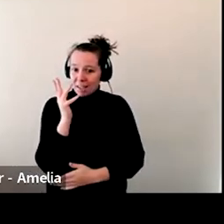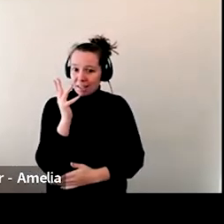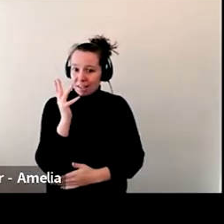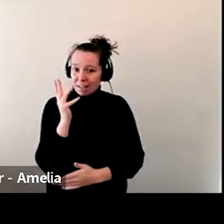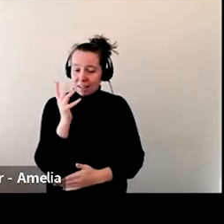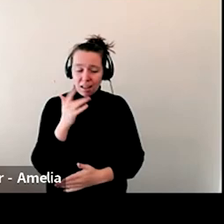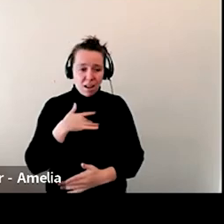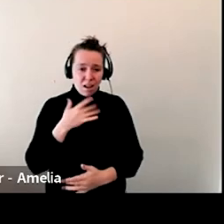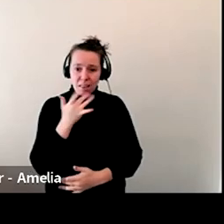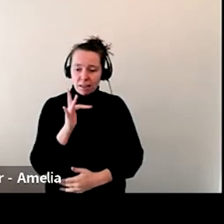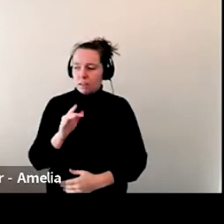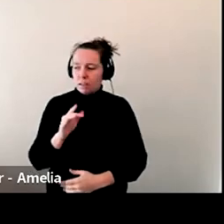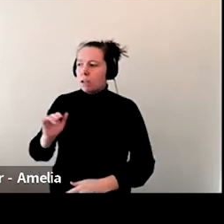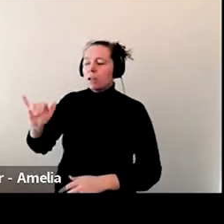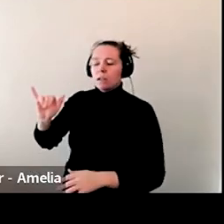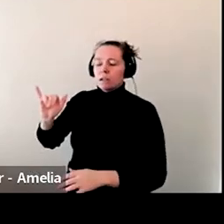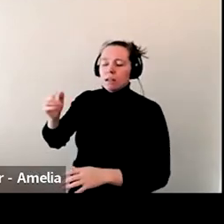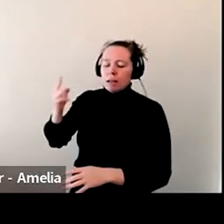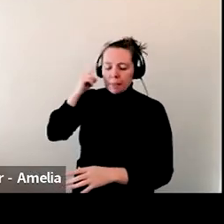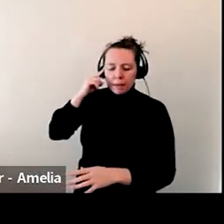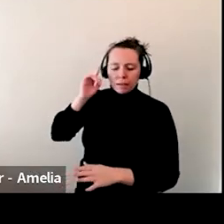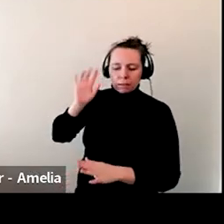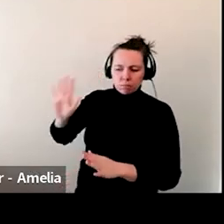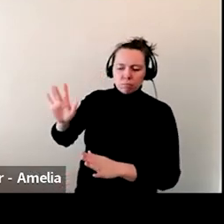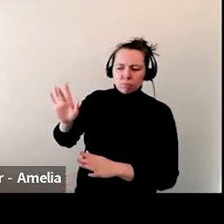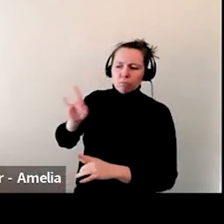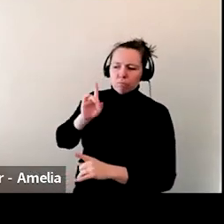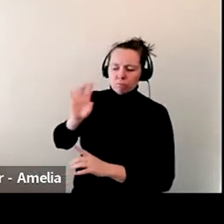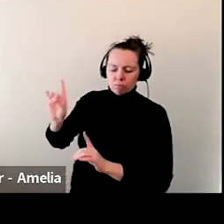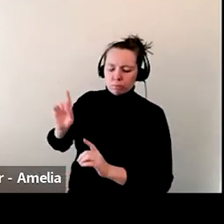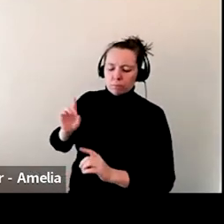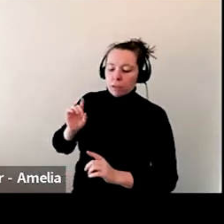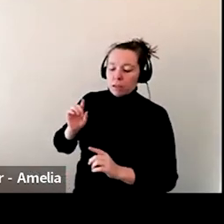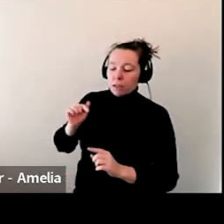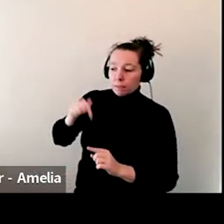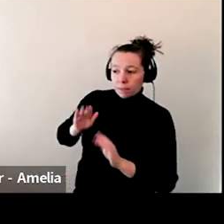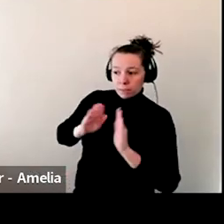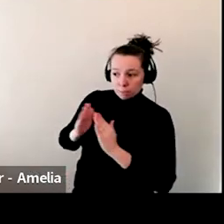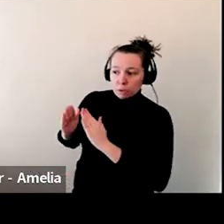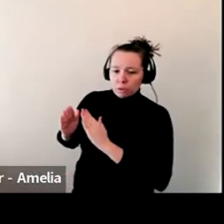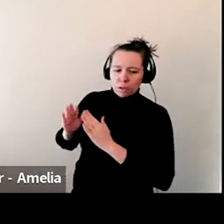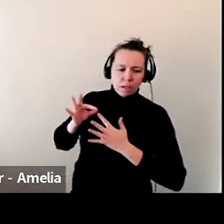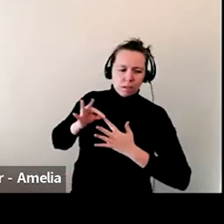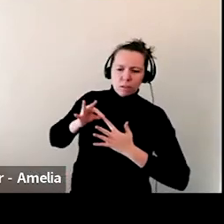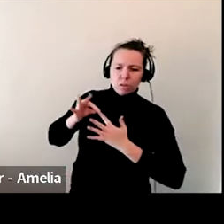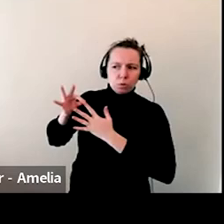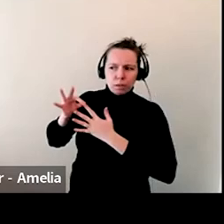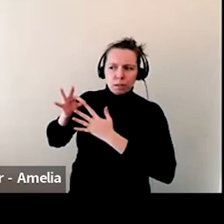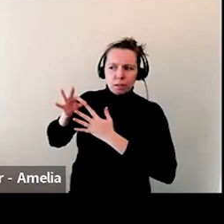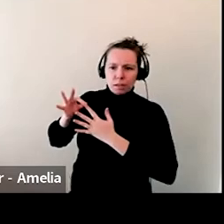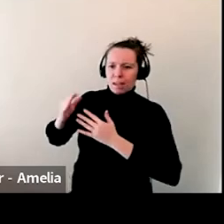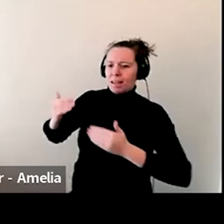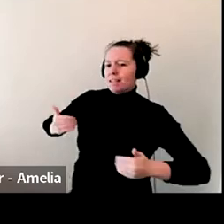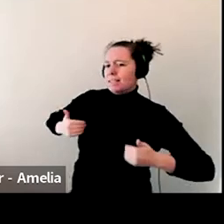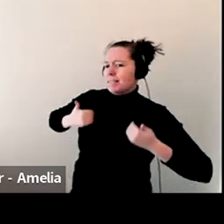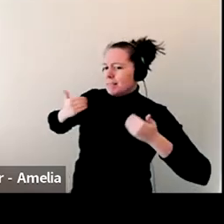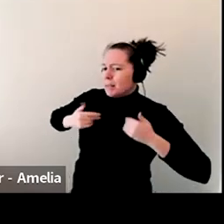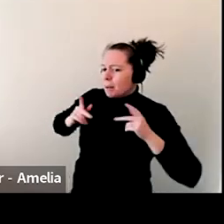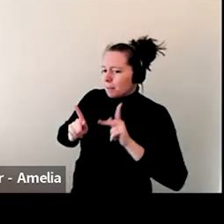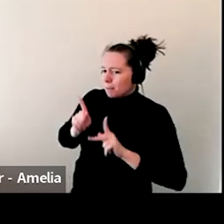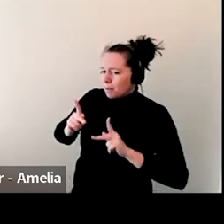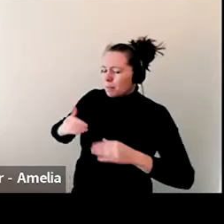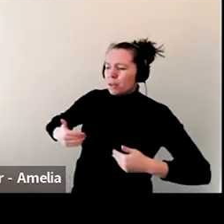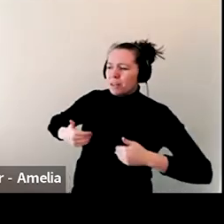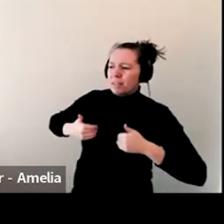think Revelstoke is a bit of a unique community in that even the basis of people here, it's a quite a young community. There's a lot of young families.